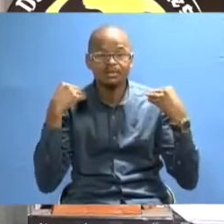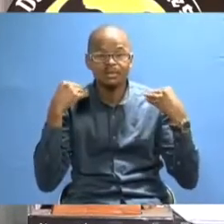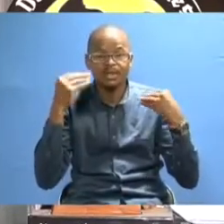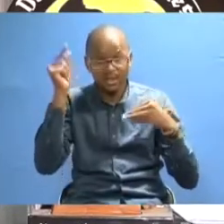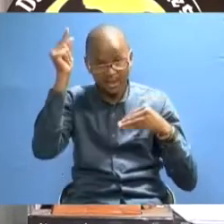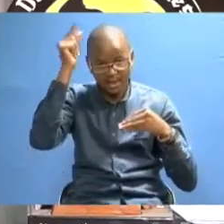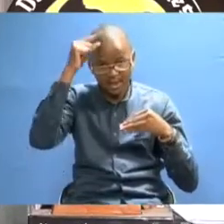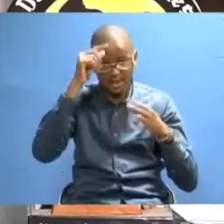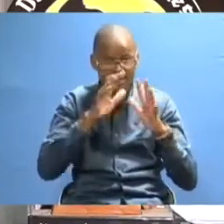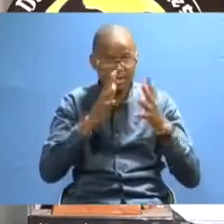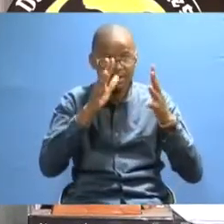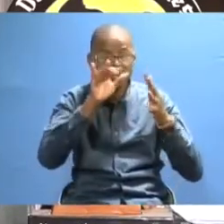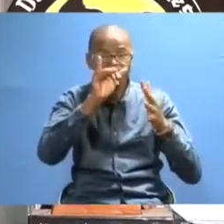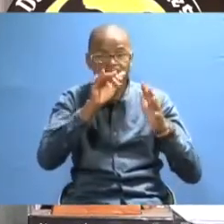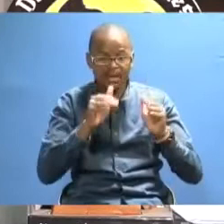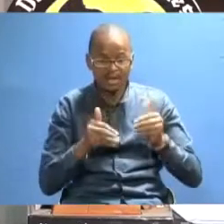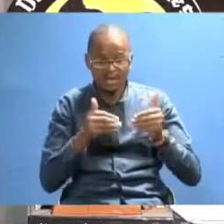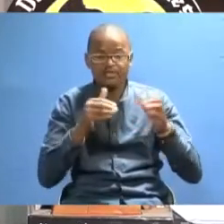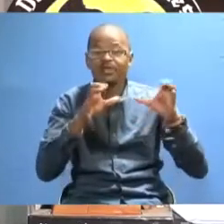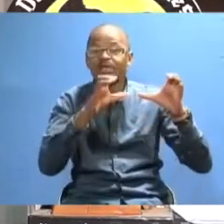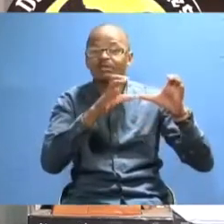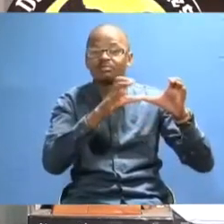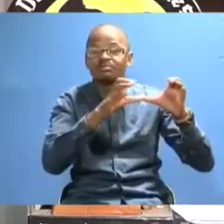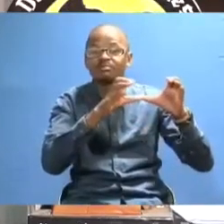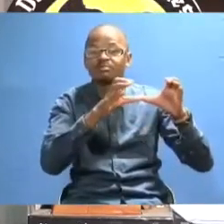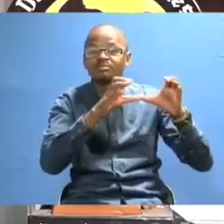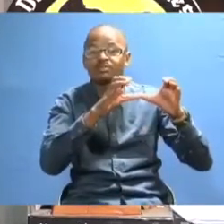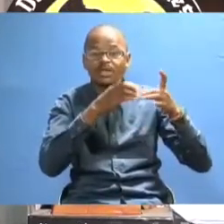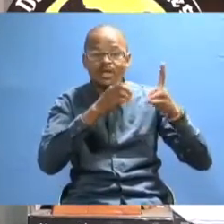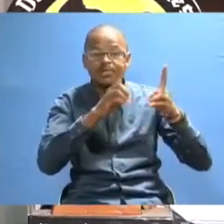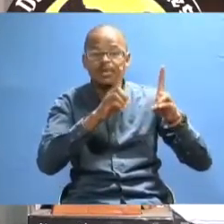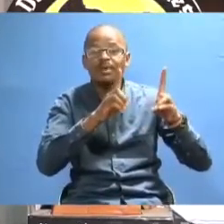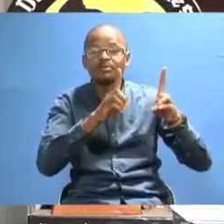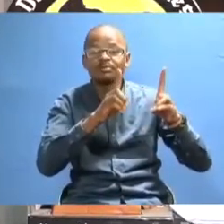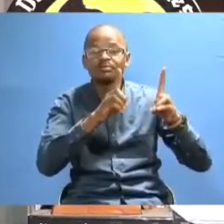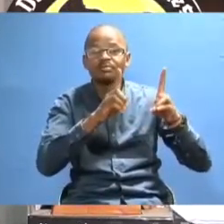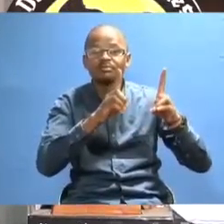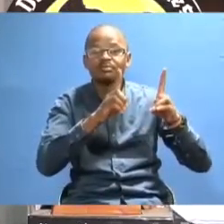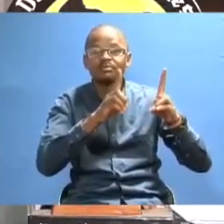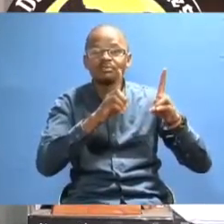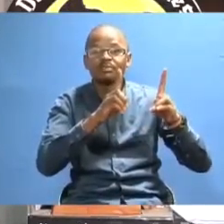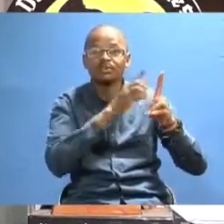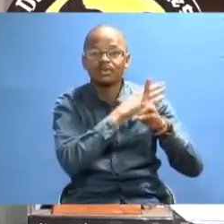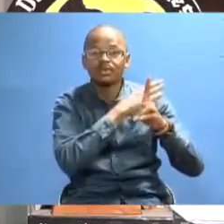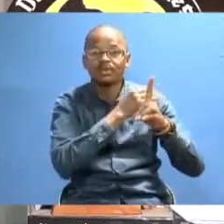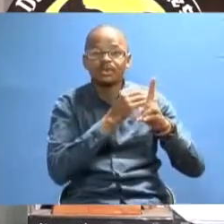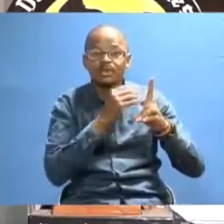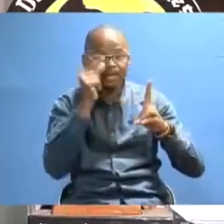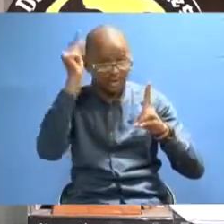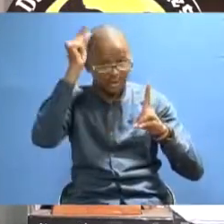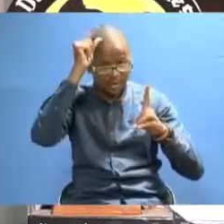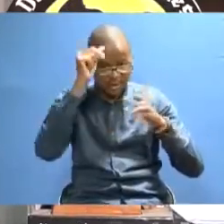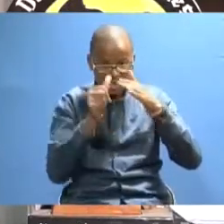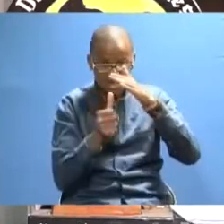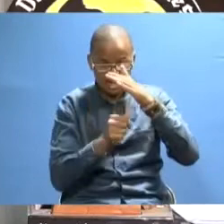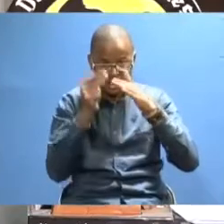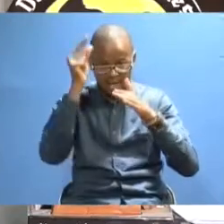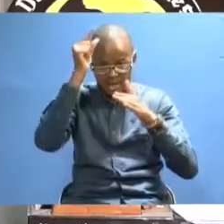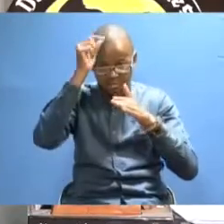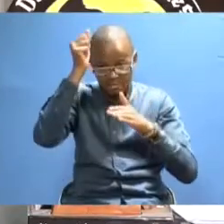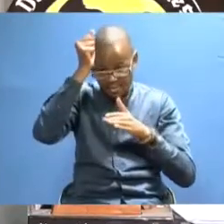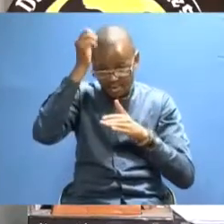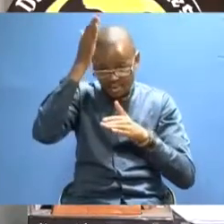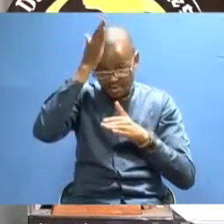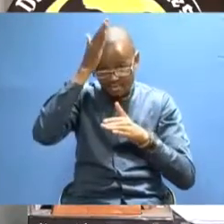in graduation ceremonies by awarding certificates, diplomas and degrees at undergraduate,